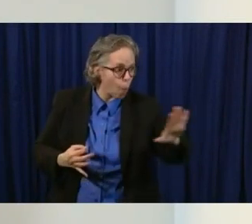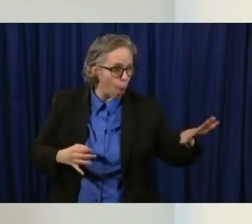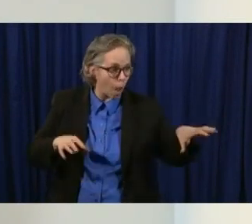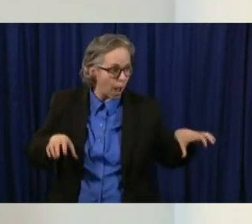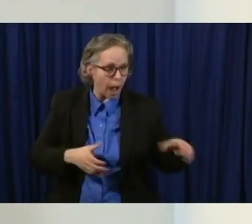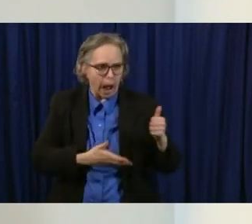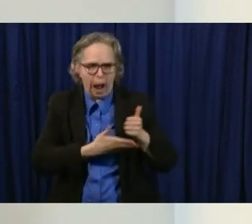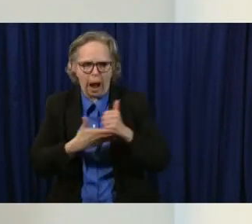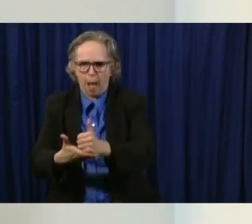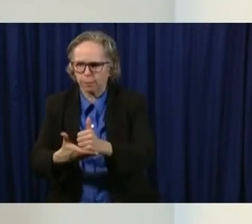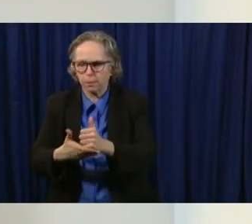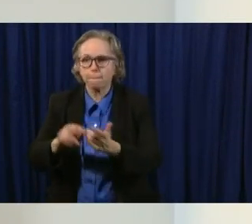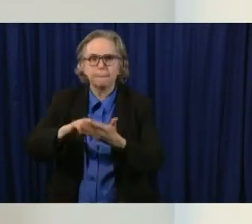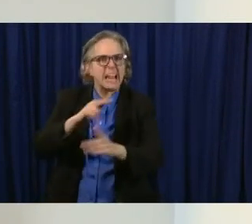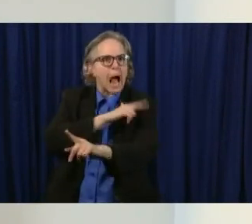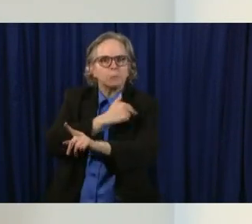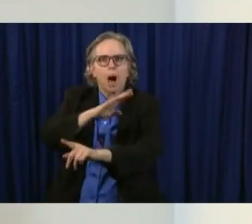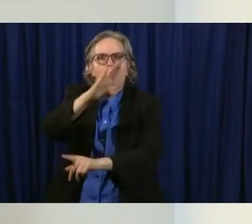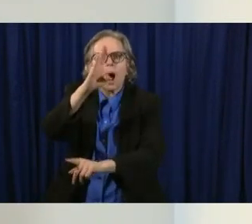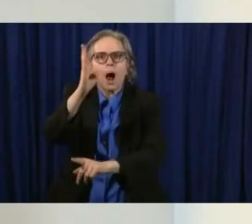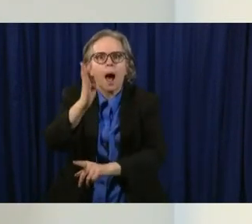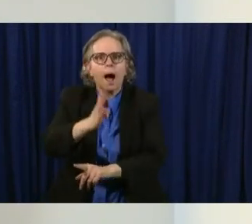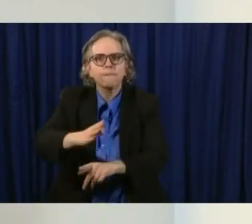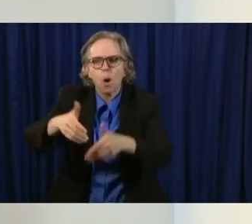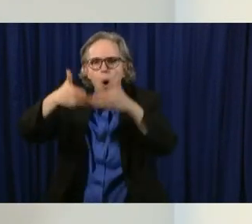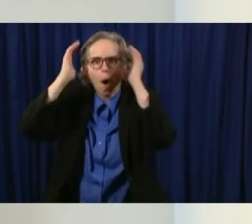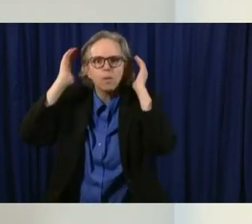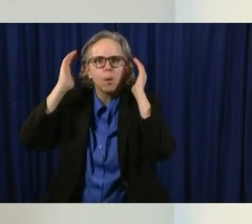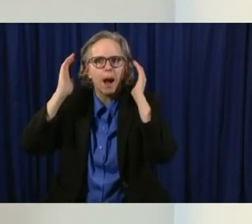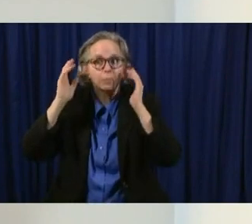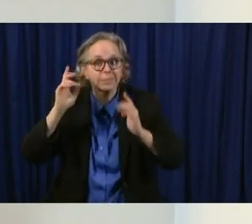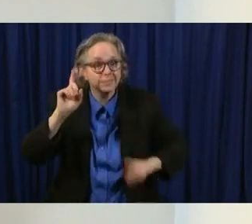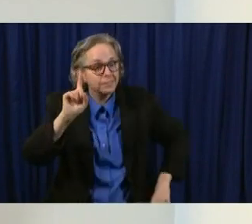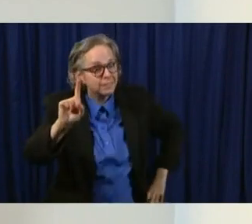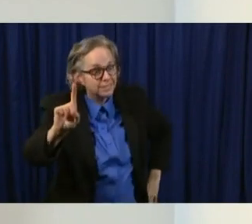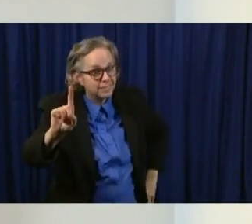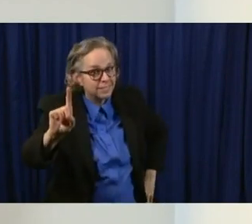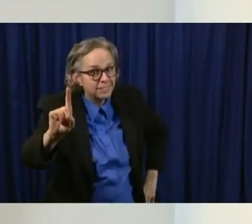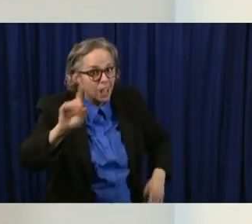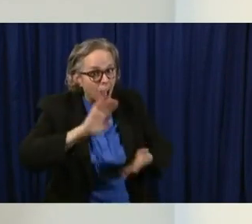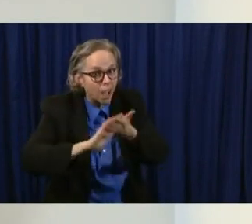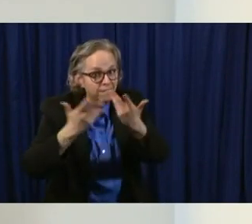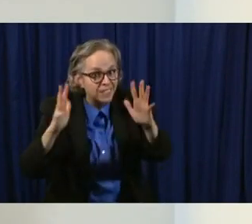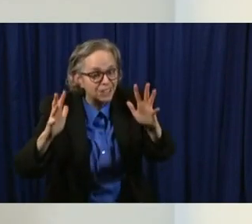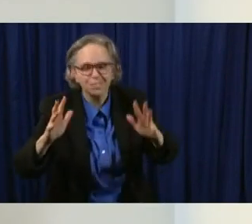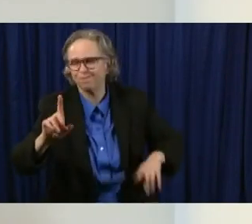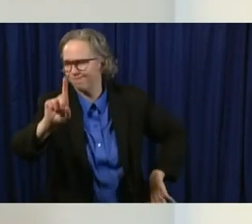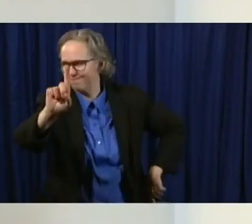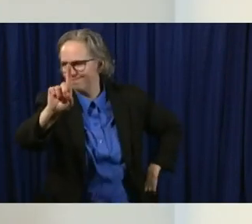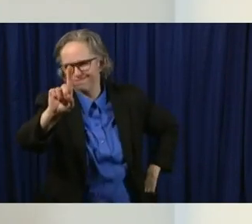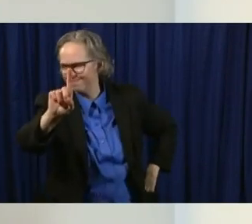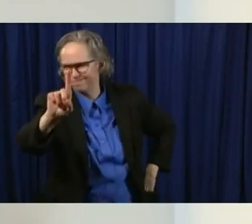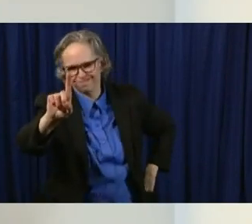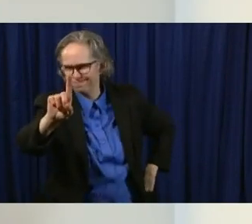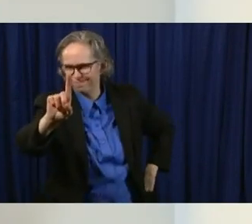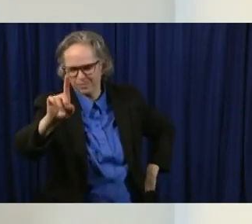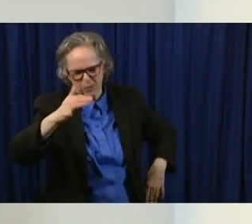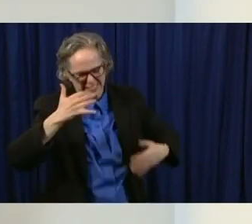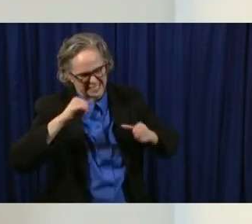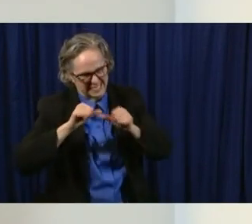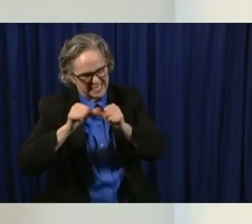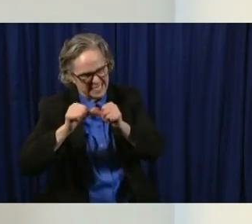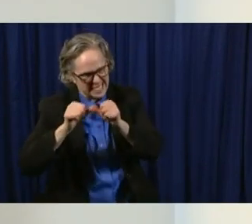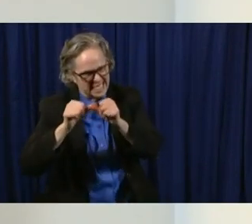And, but just because that didn't happen doesn't mean we can let up. We just can't let up. We have to continue to be smart, uh,